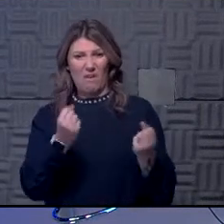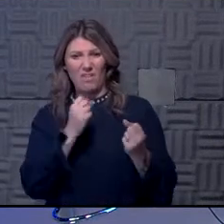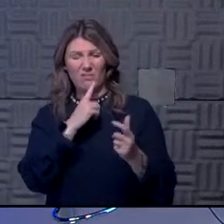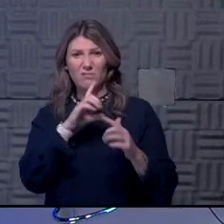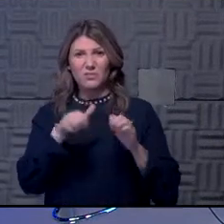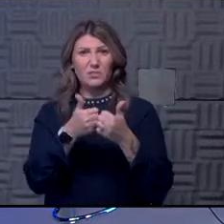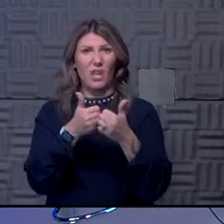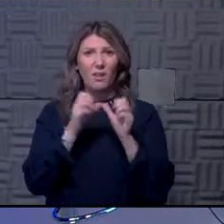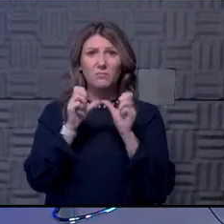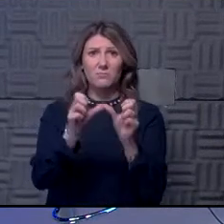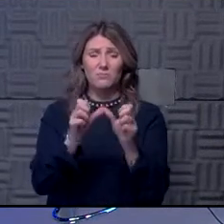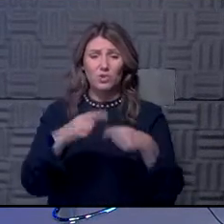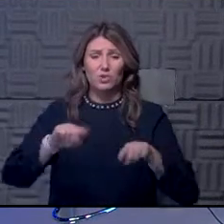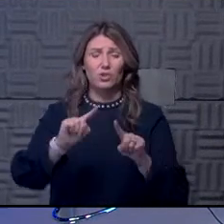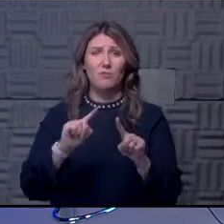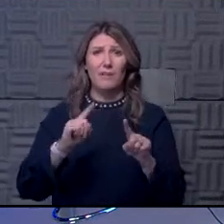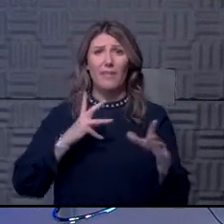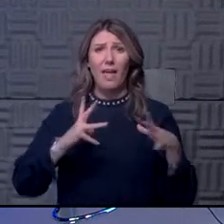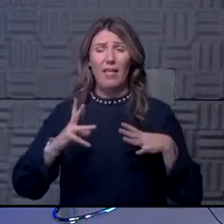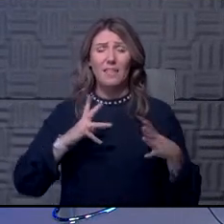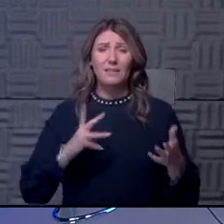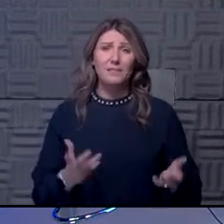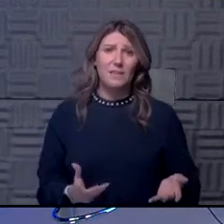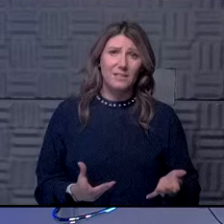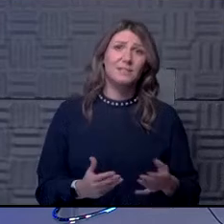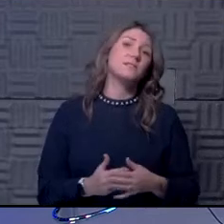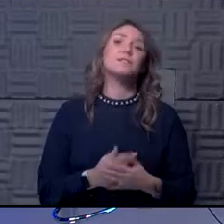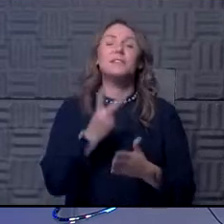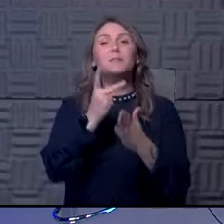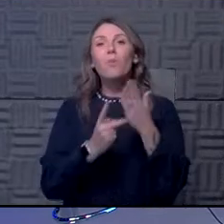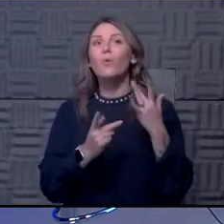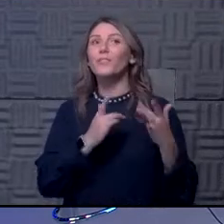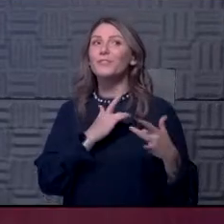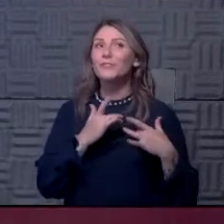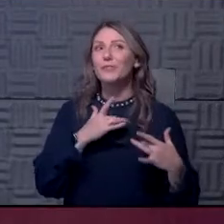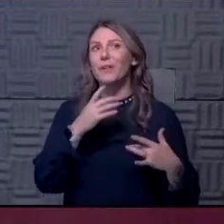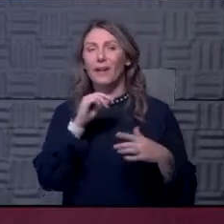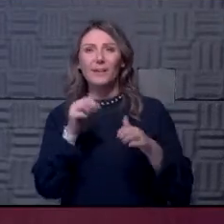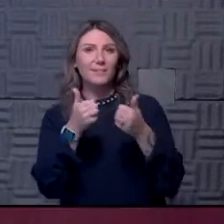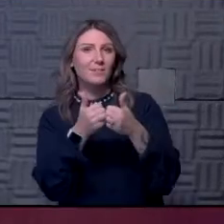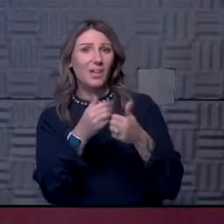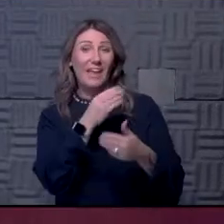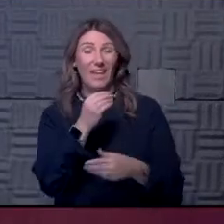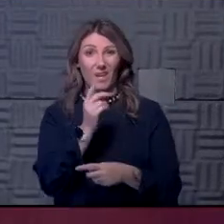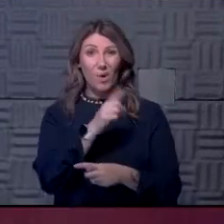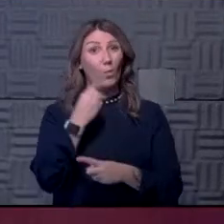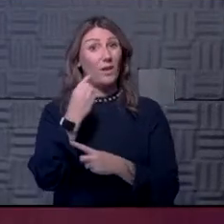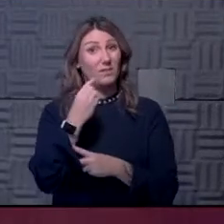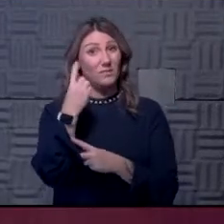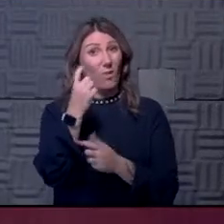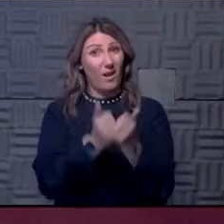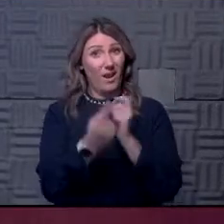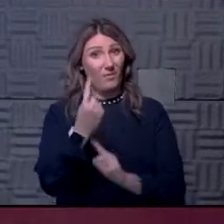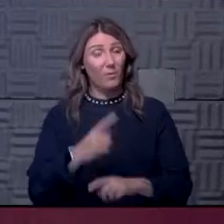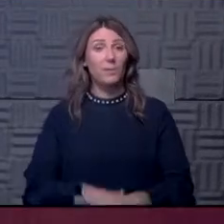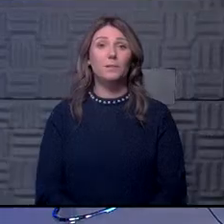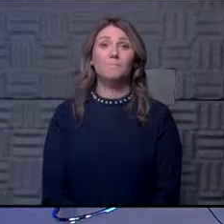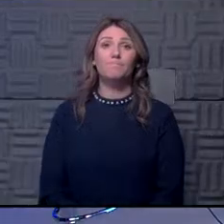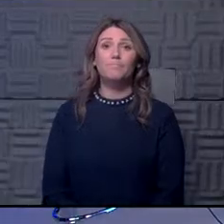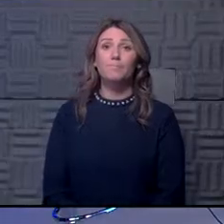we go. And I think head into the holidays, I think that's, uh, both concerning a challenge and probably a risk for us all. Mm-hmm.